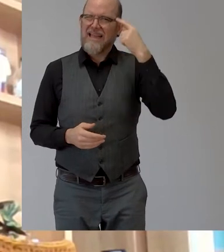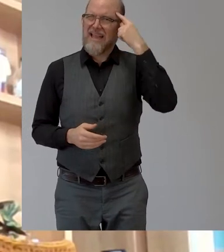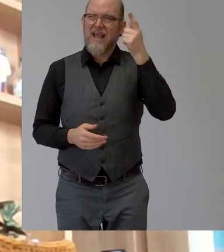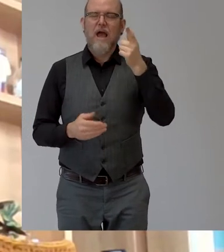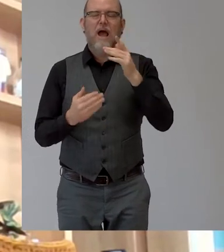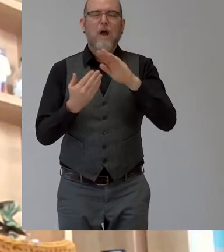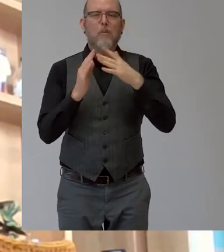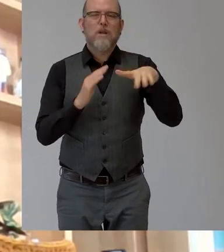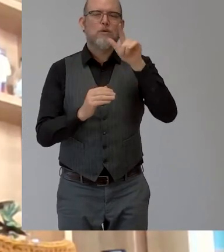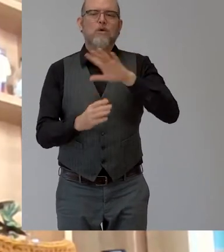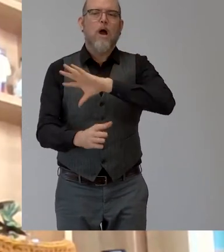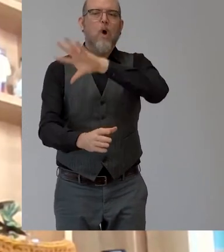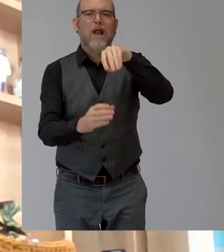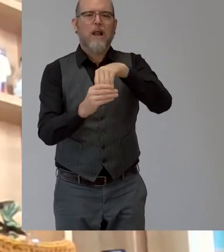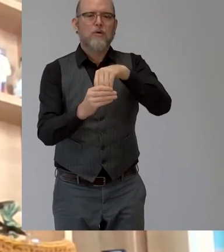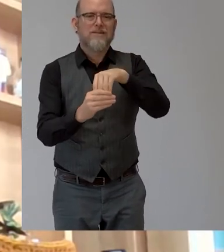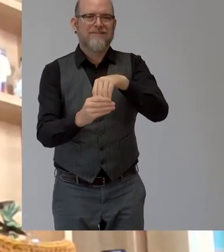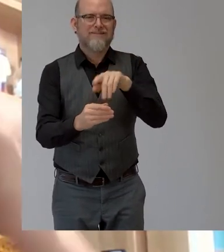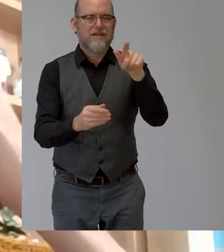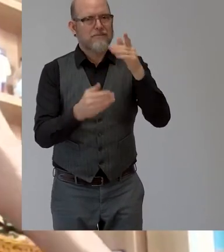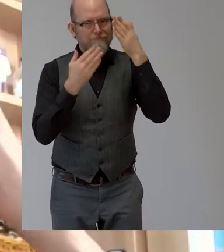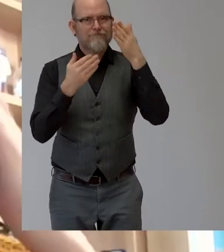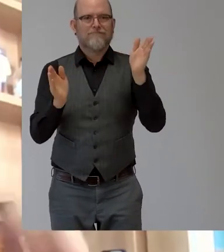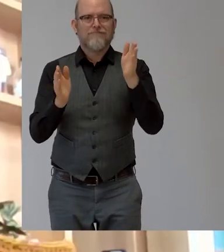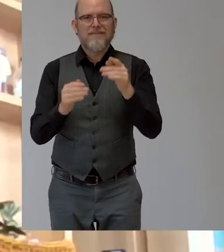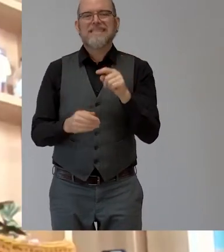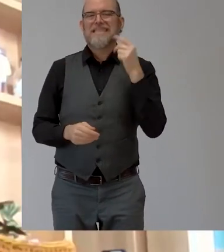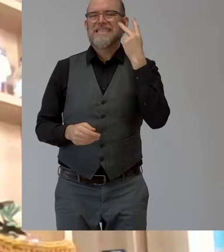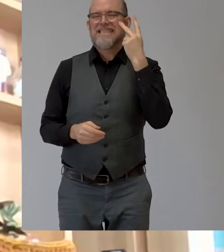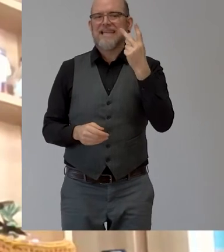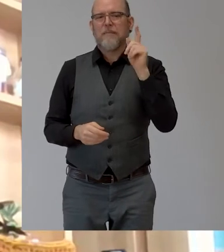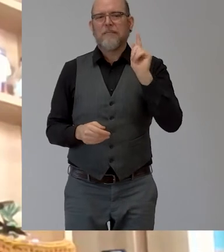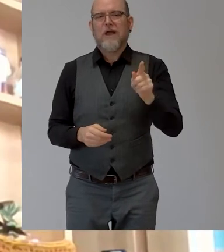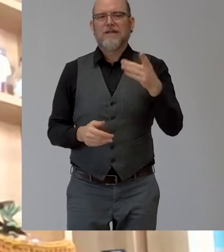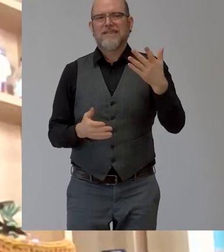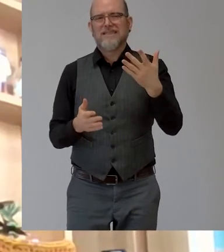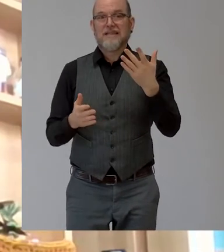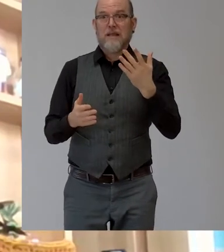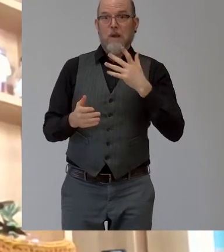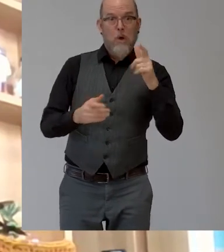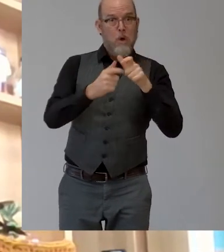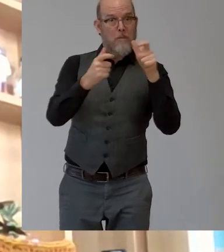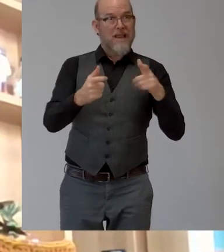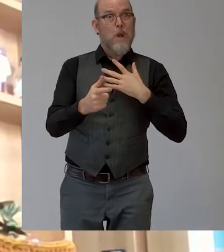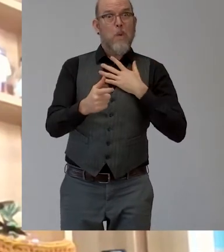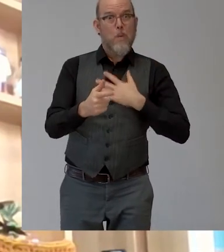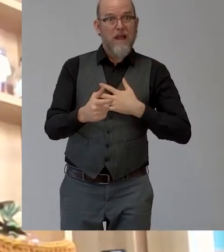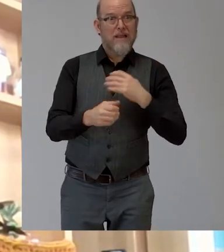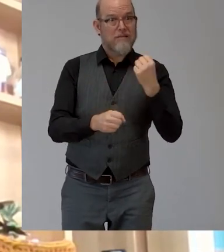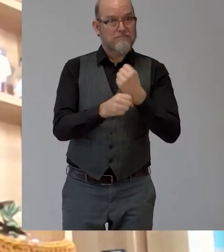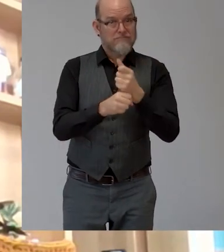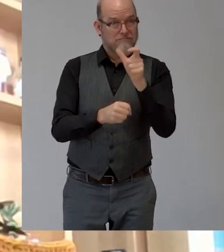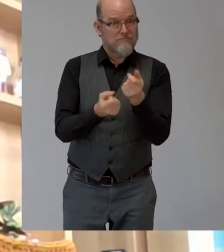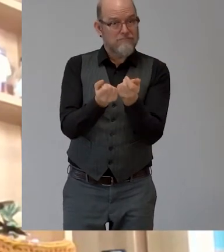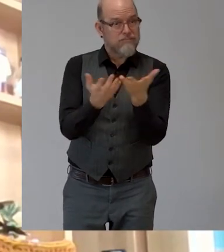i think employers are that are truly willing to diversify their workforce uh will should clearly state that the position is